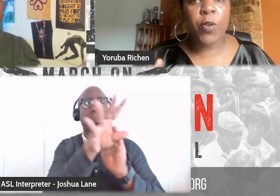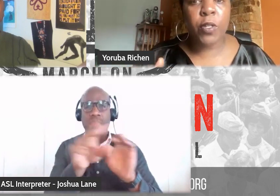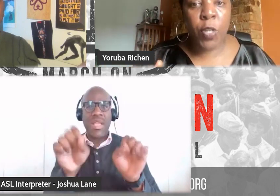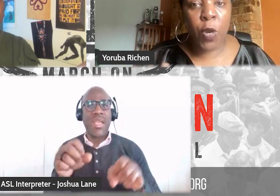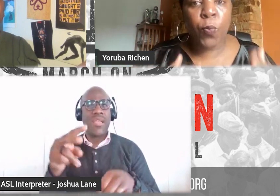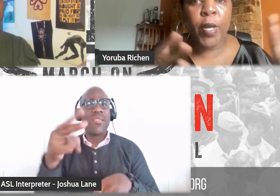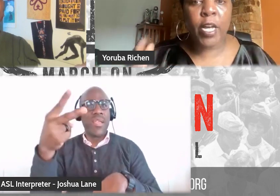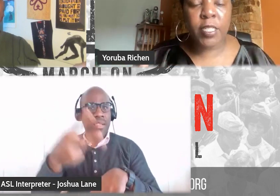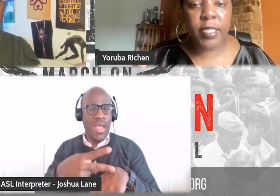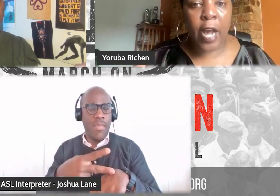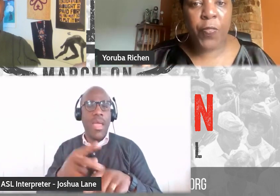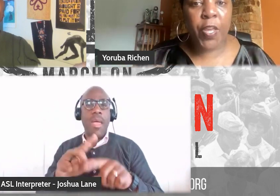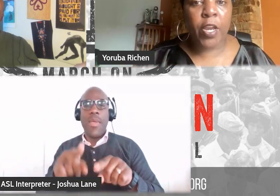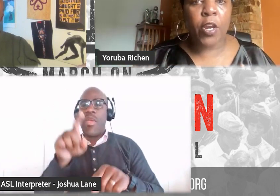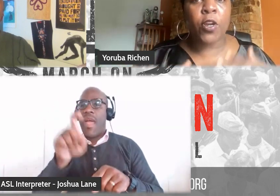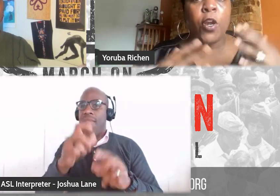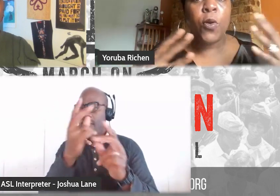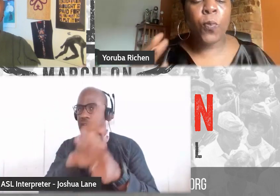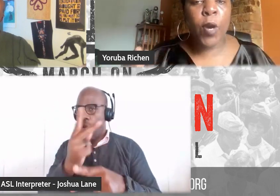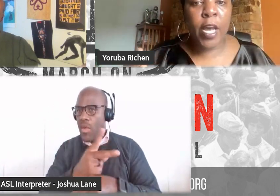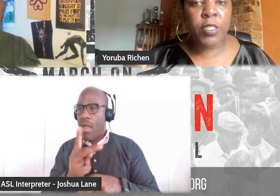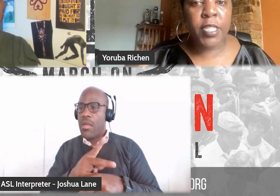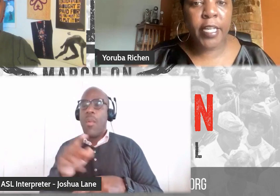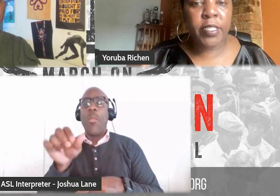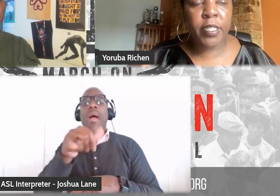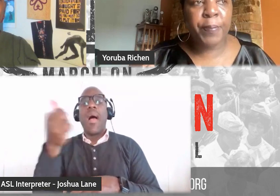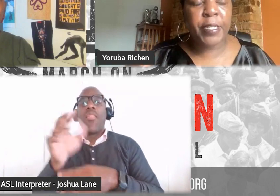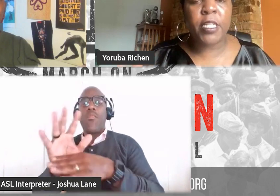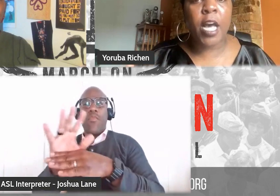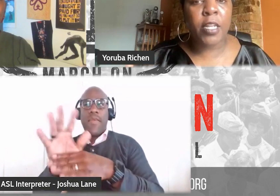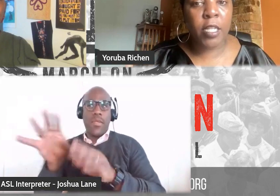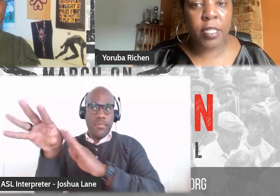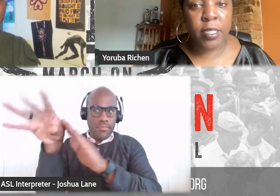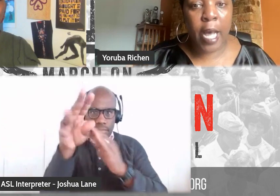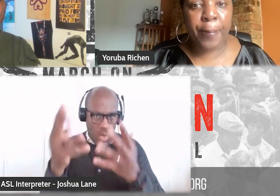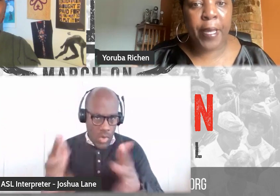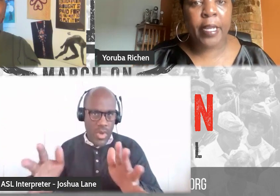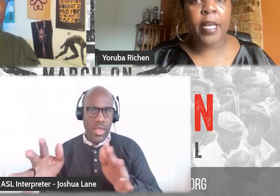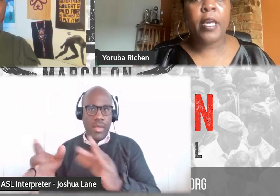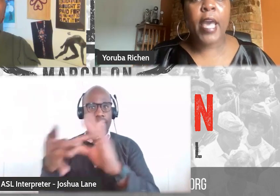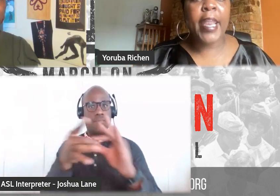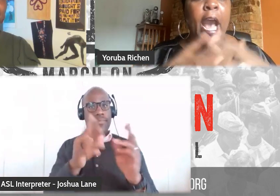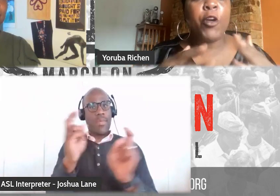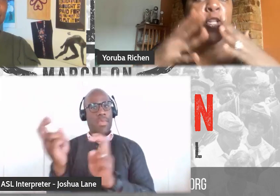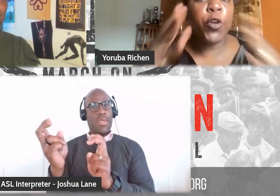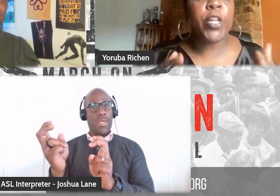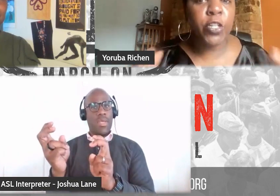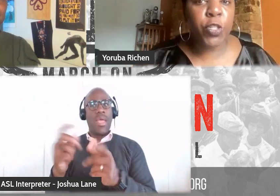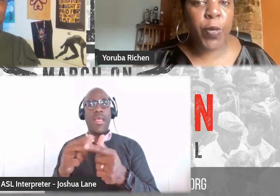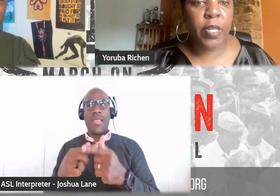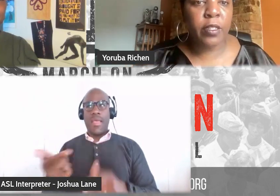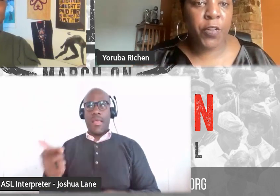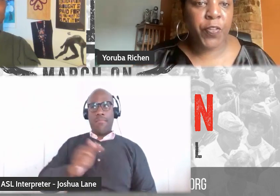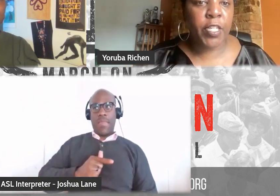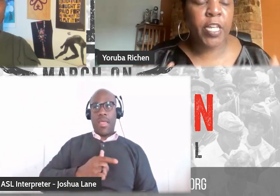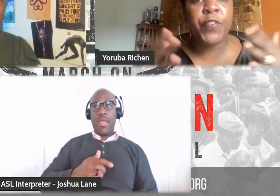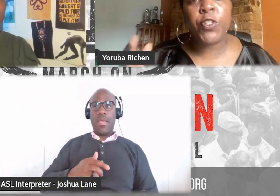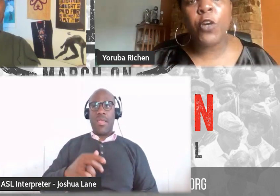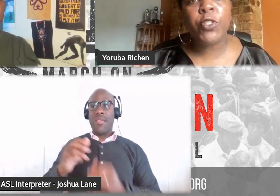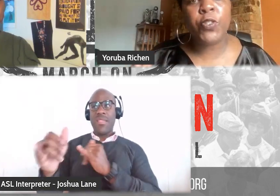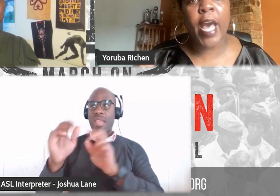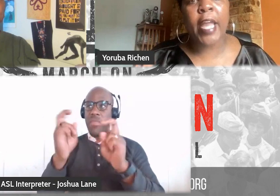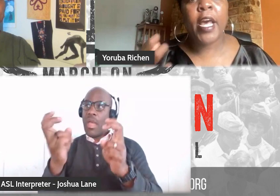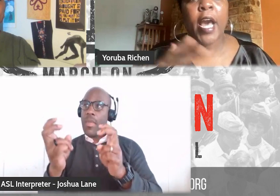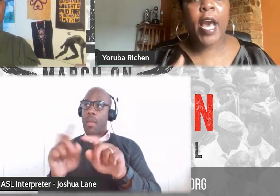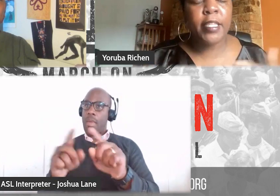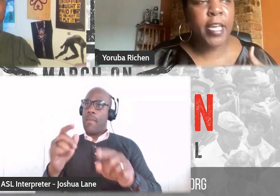figure out, you know, what else is out there, what else has been done on this topic, and how you're going to do it differently. And if